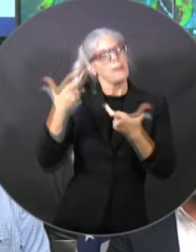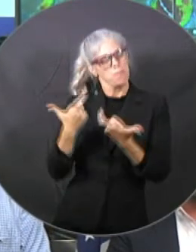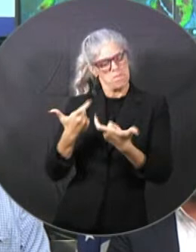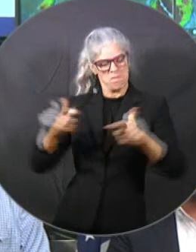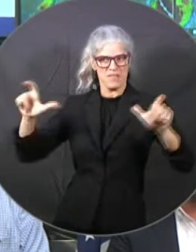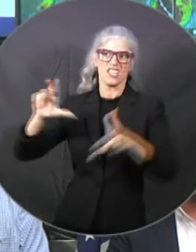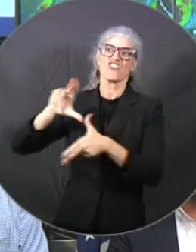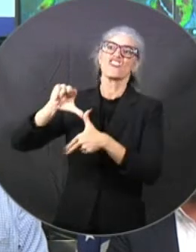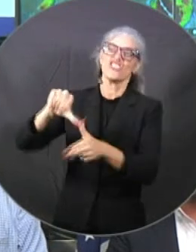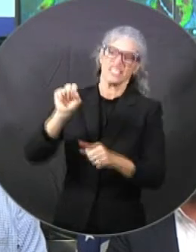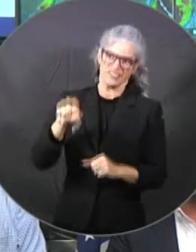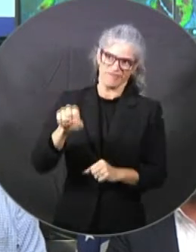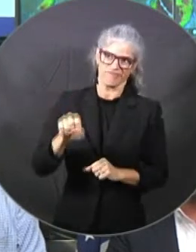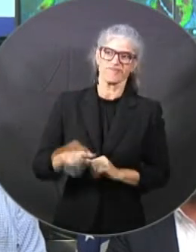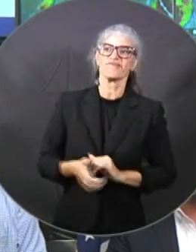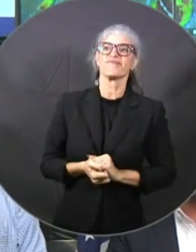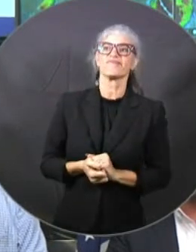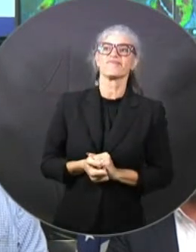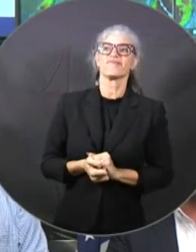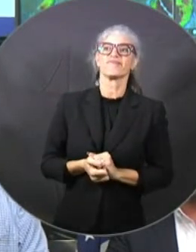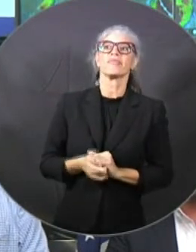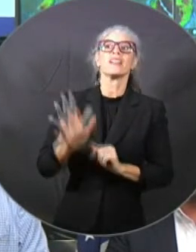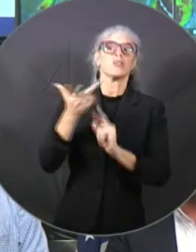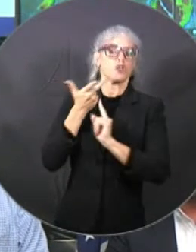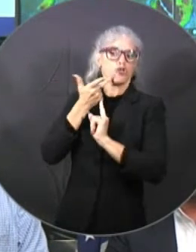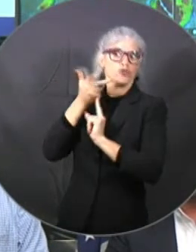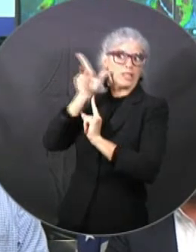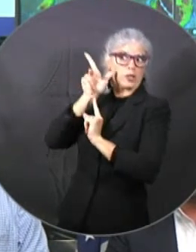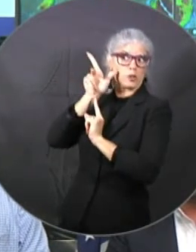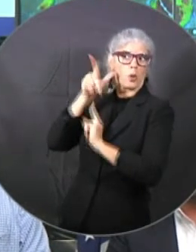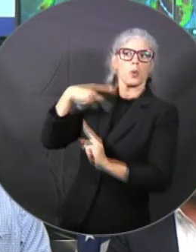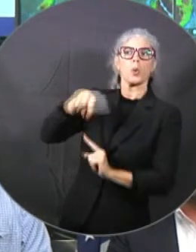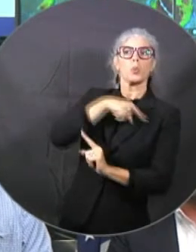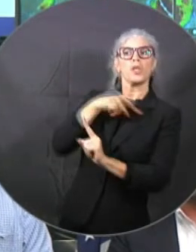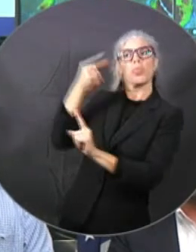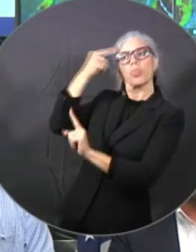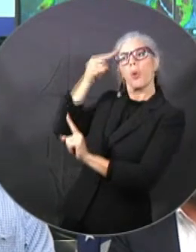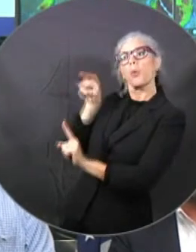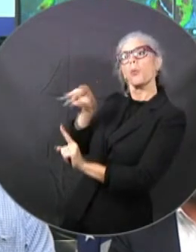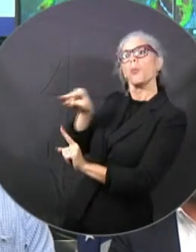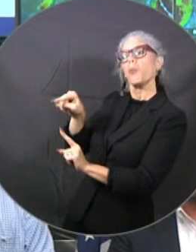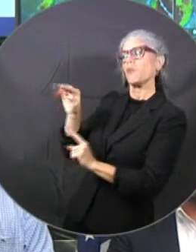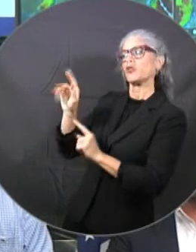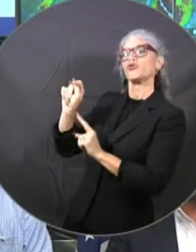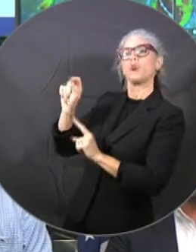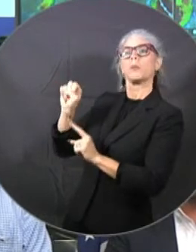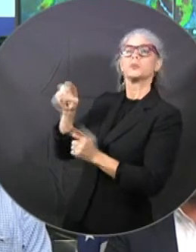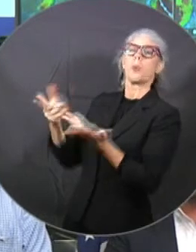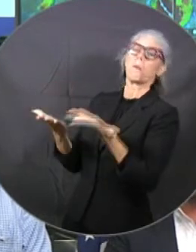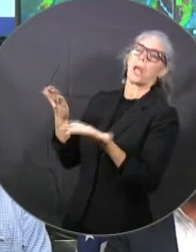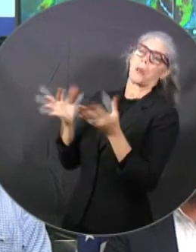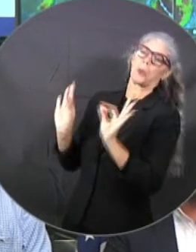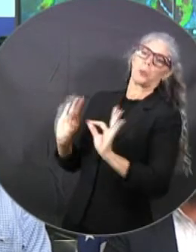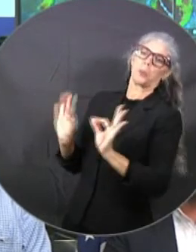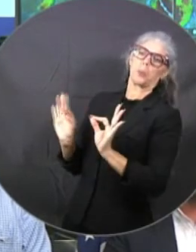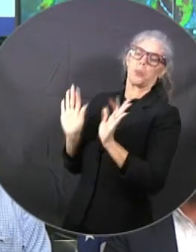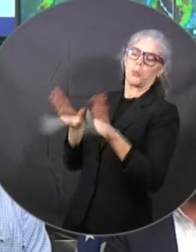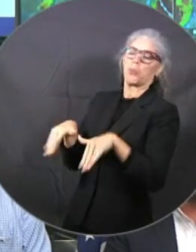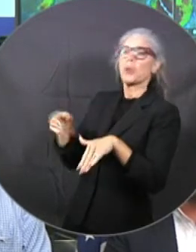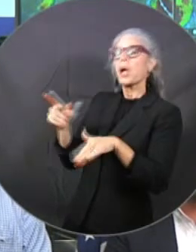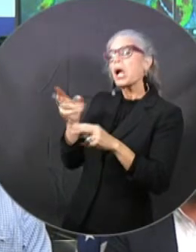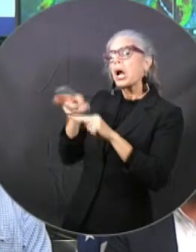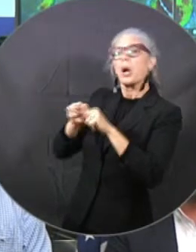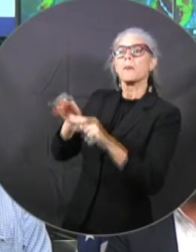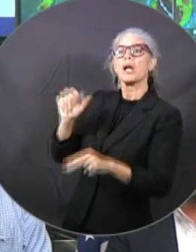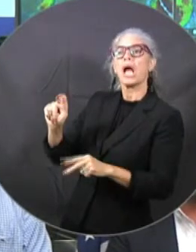a lot of people thought it would end up being a tropical storm. Then they said, well, maybe a category one. Then yesterday it was so maybe it'll hit cat two.